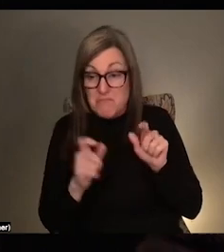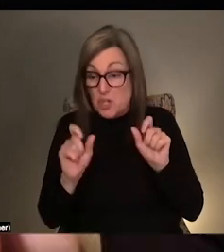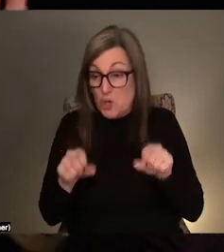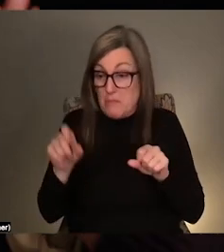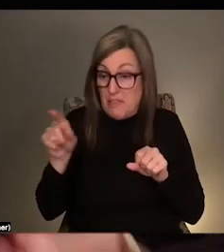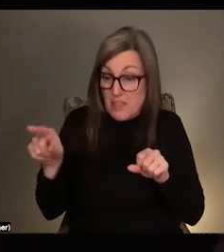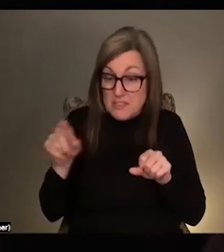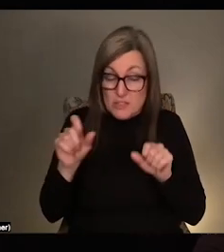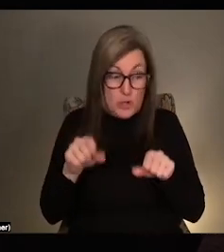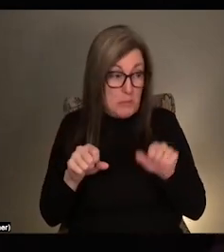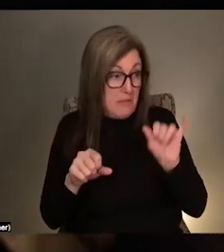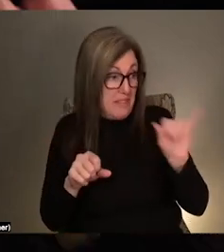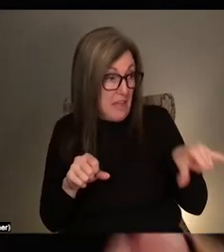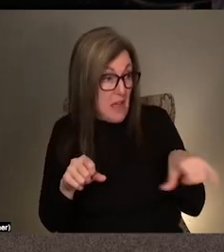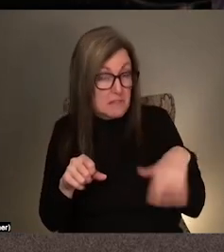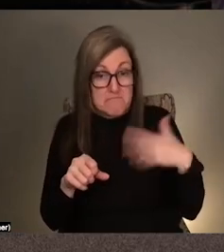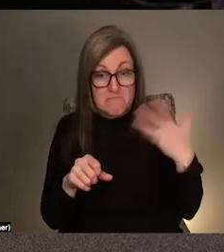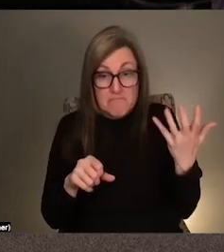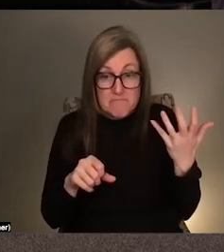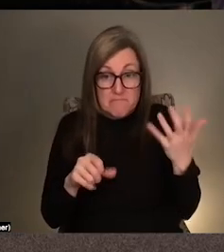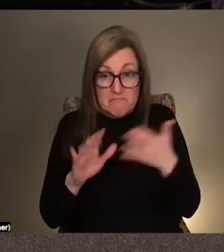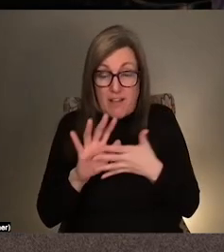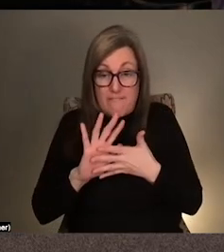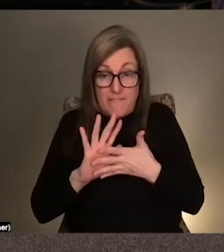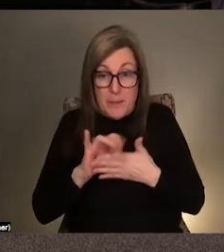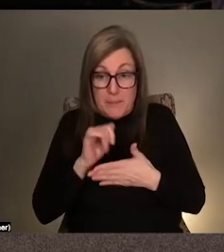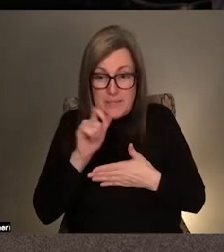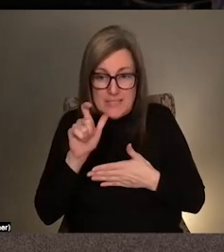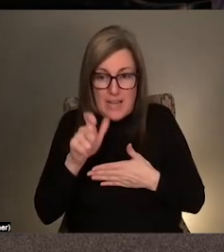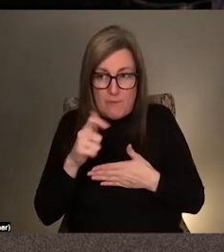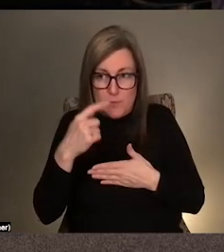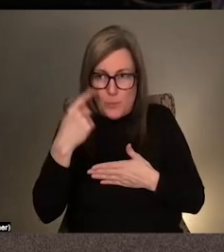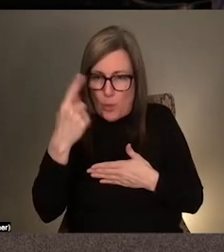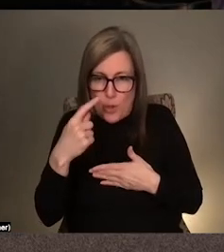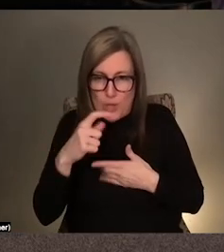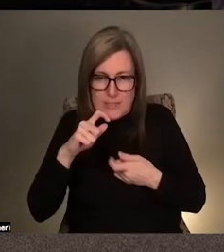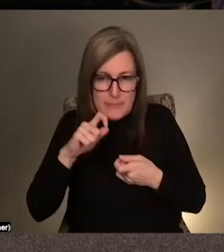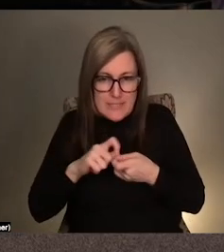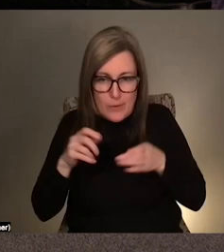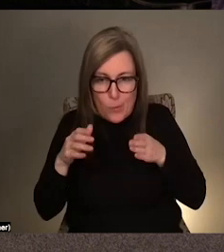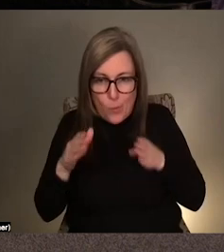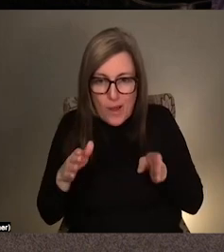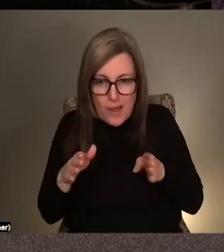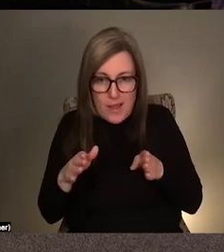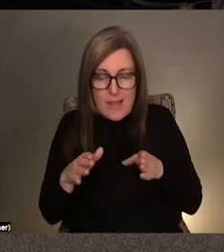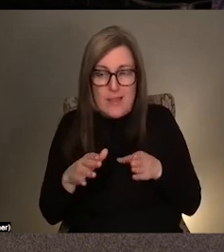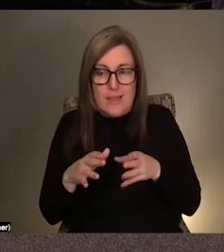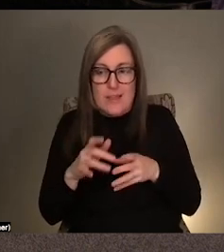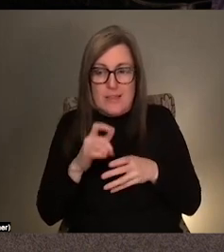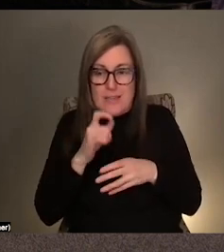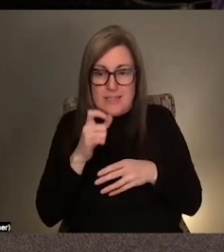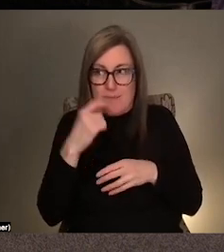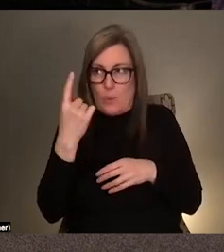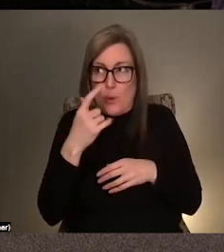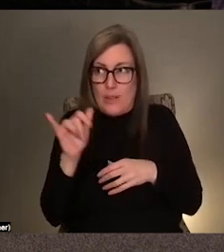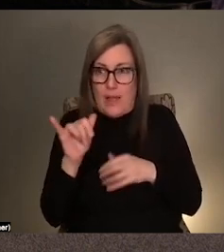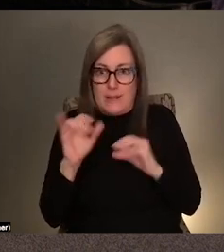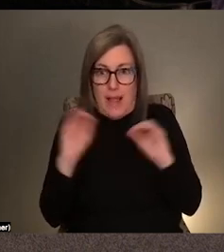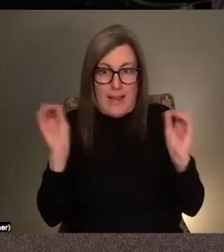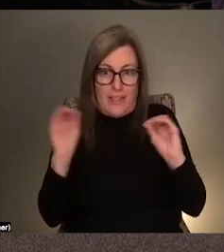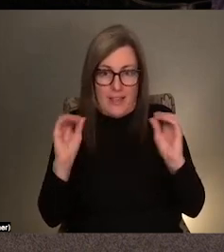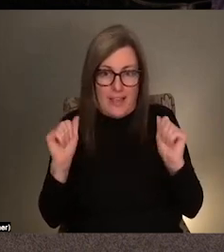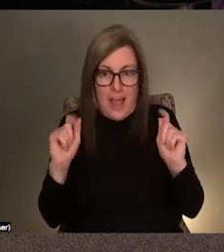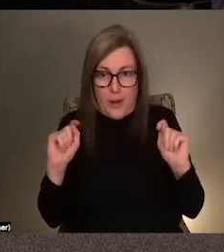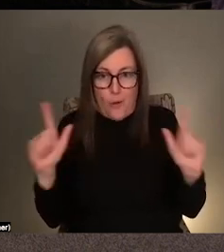like it doesn't have to a film doesn't have to look doesn't have to literally look at all, you know. So